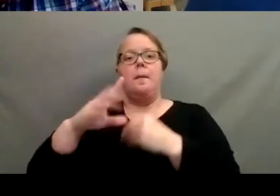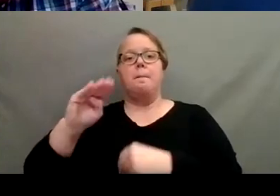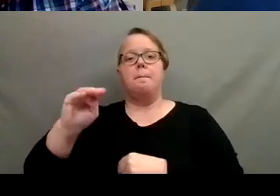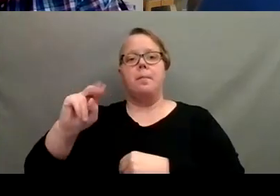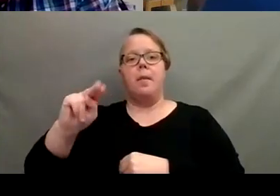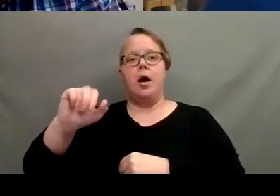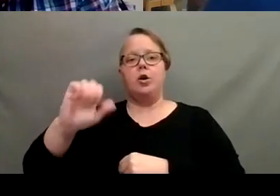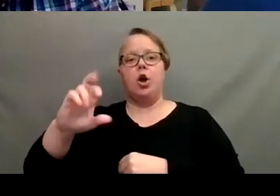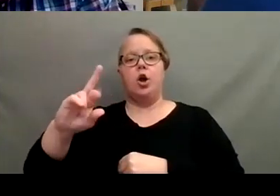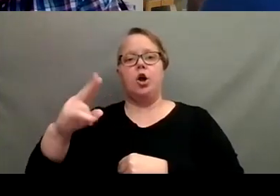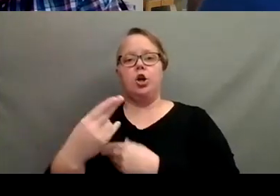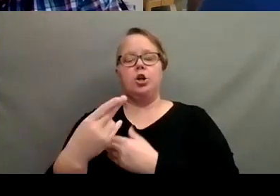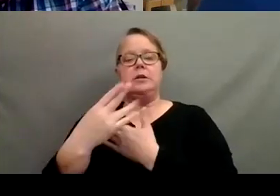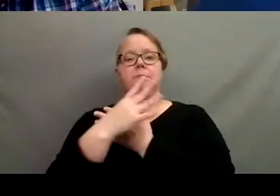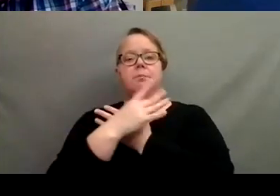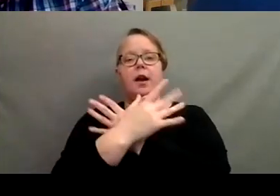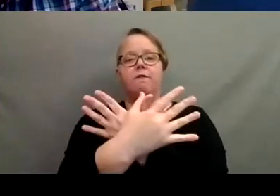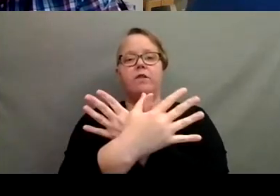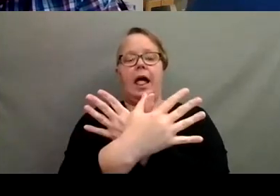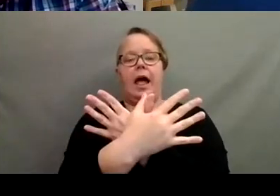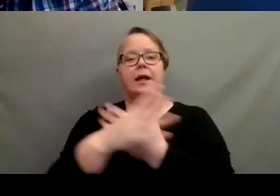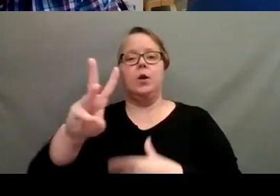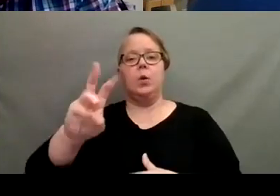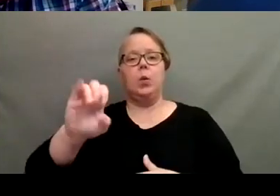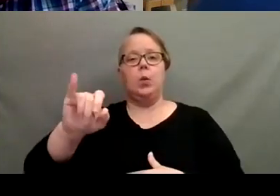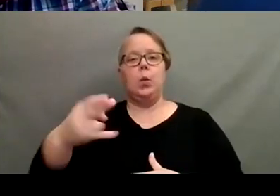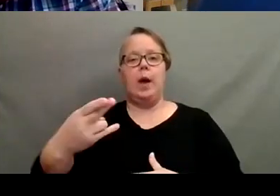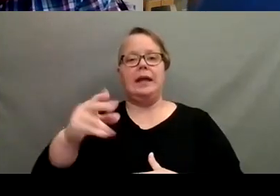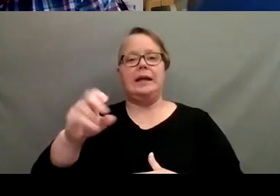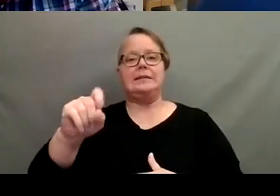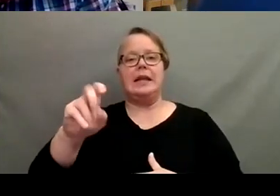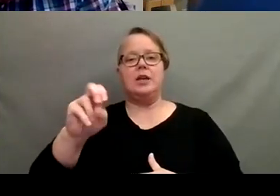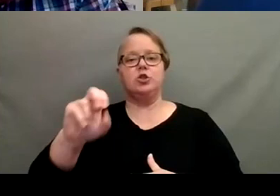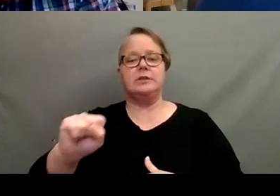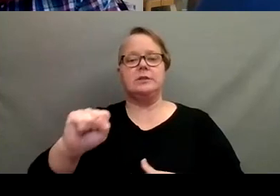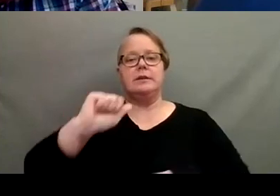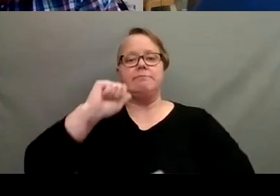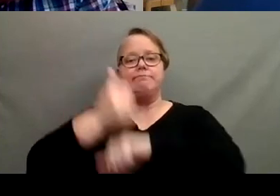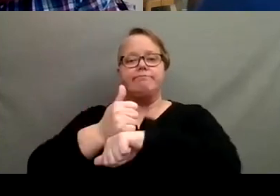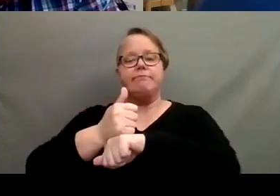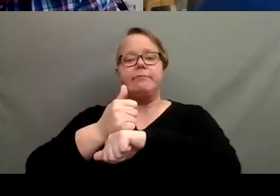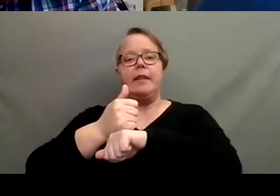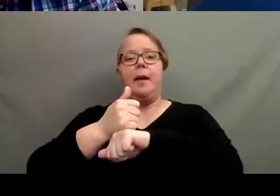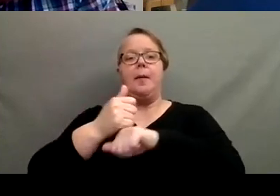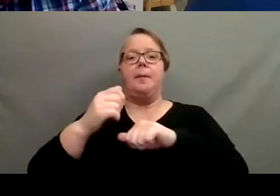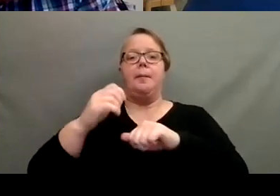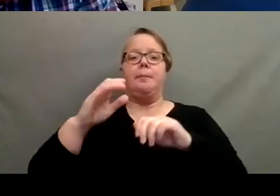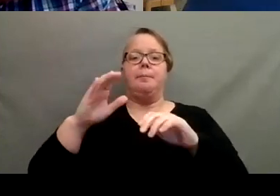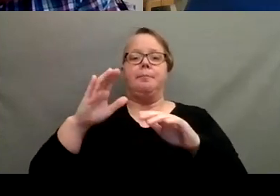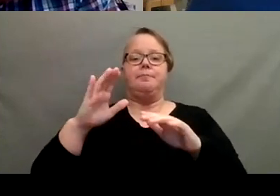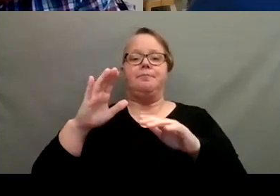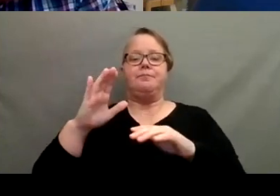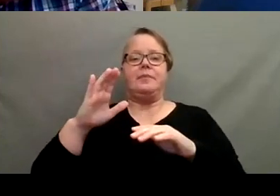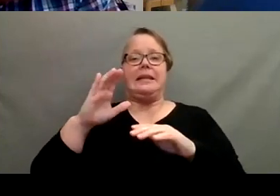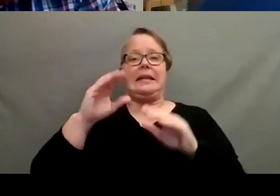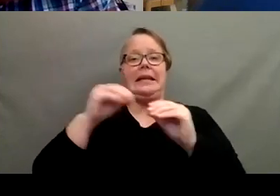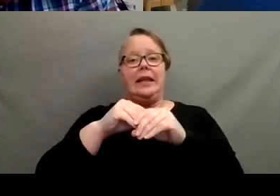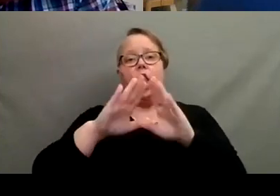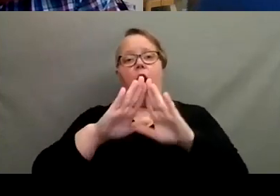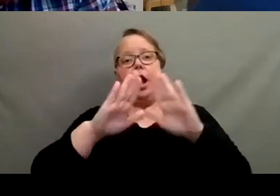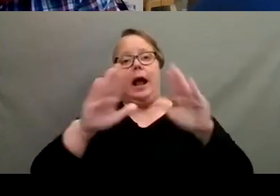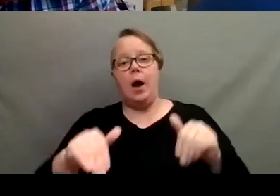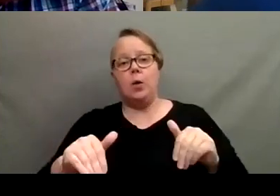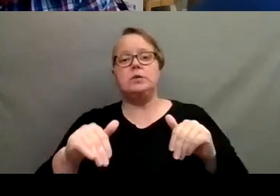about setting those up and creating pollinator habitat in our yards and communities. So as always, listeners,